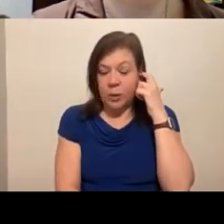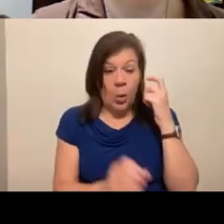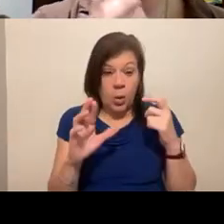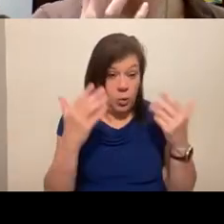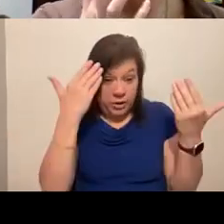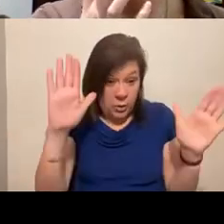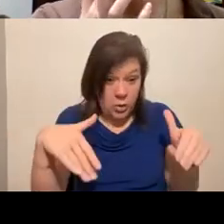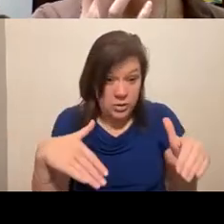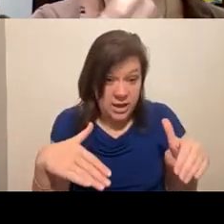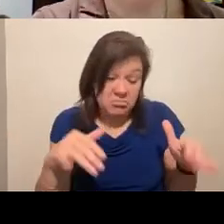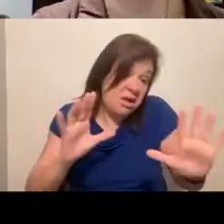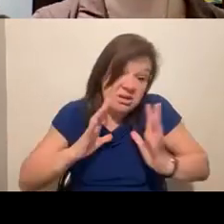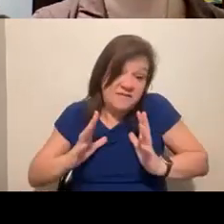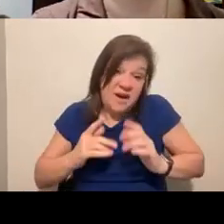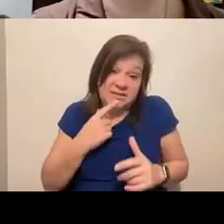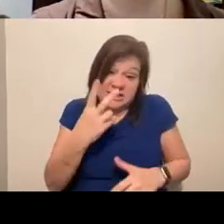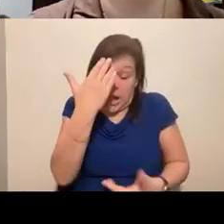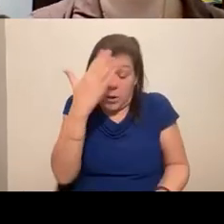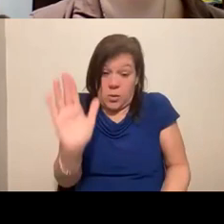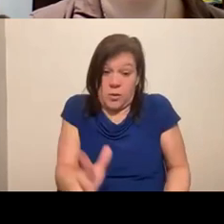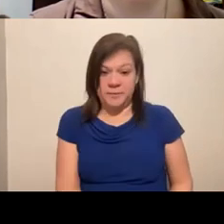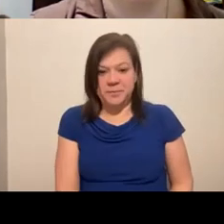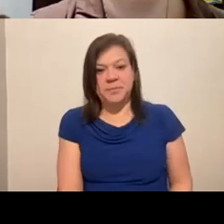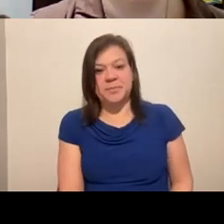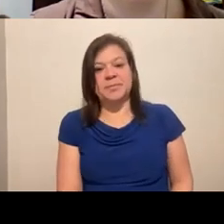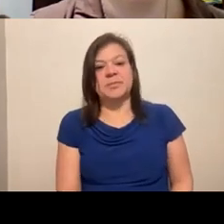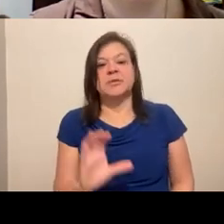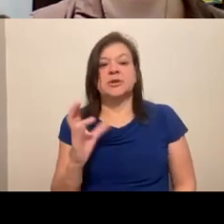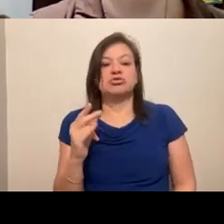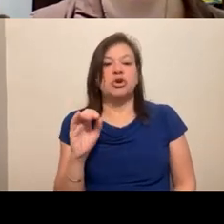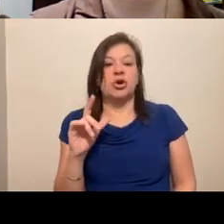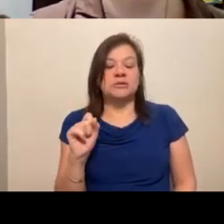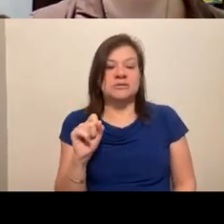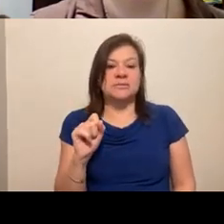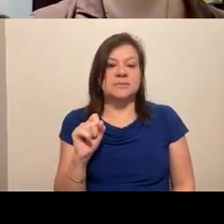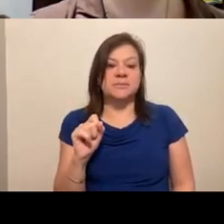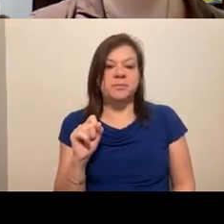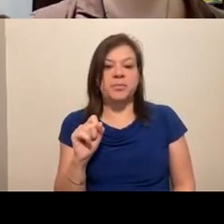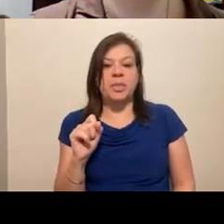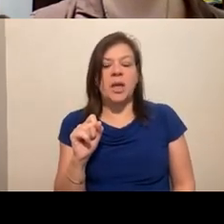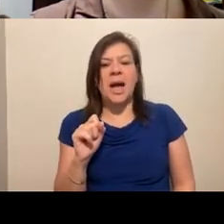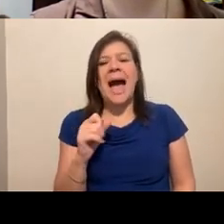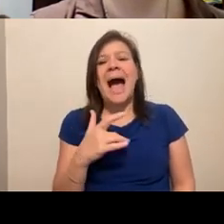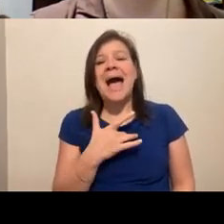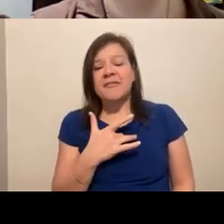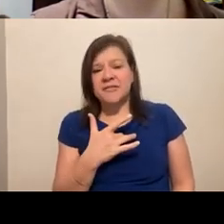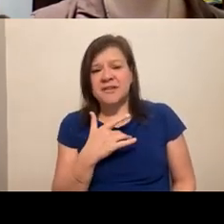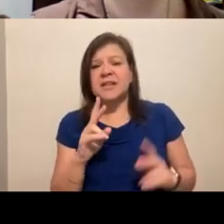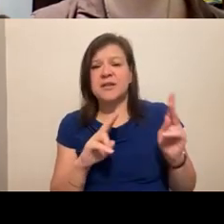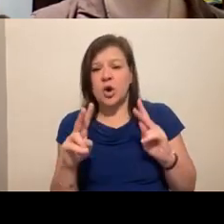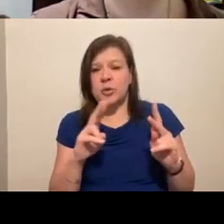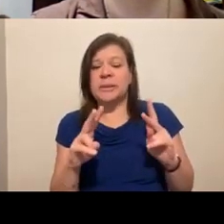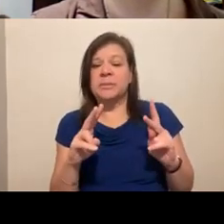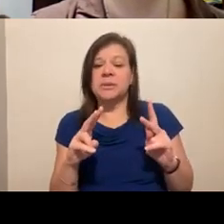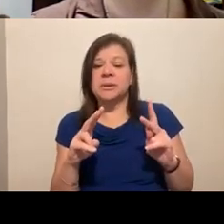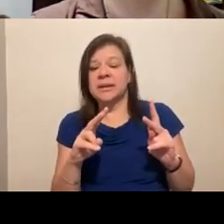not know yet? And that's acceptable too. Uh, this is Charles and there may be people in the, the background